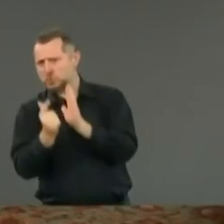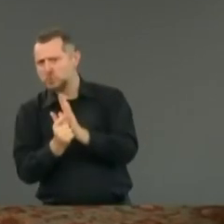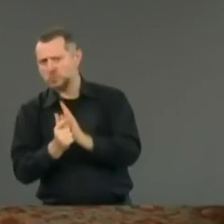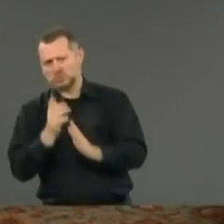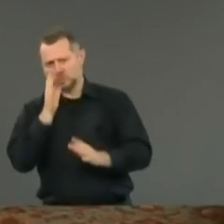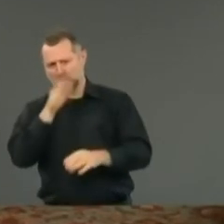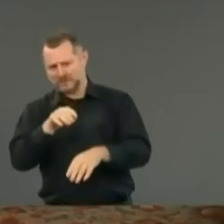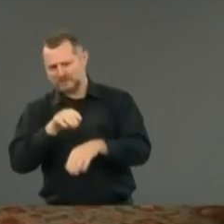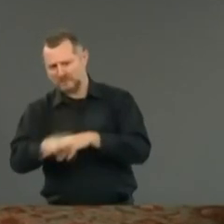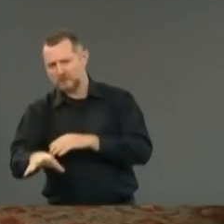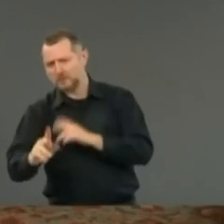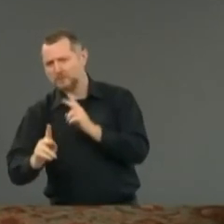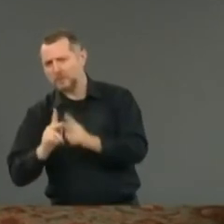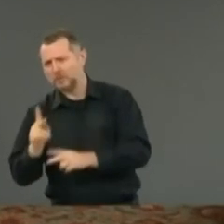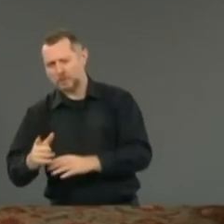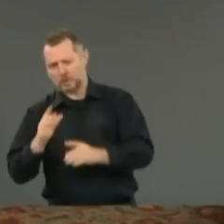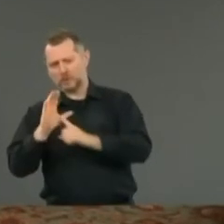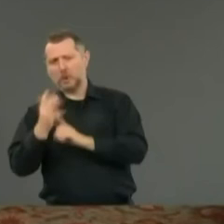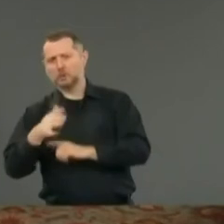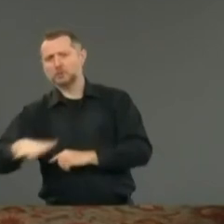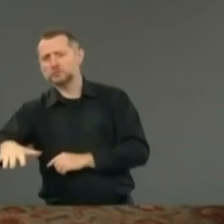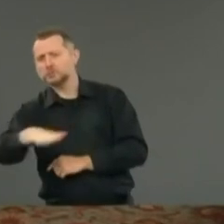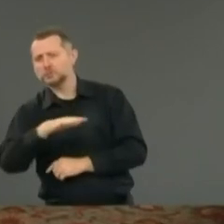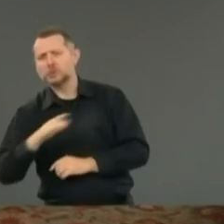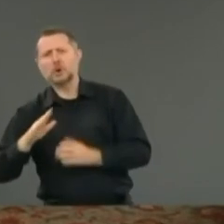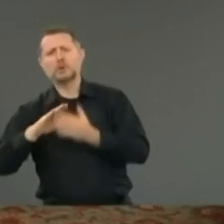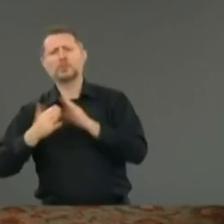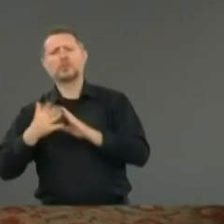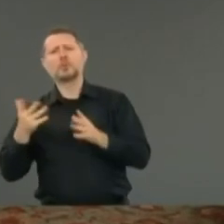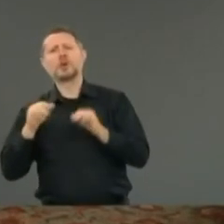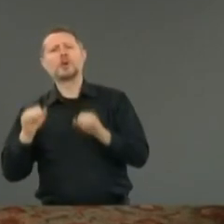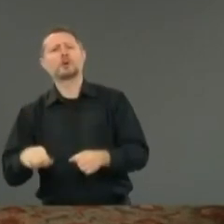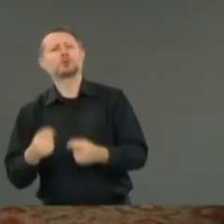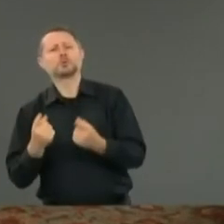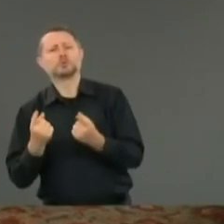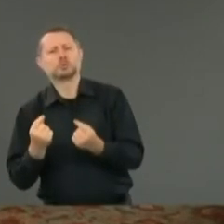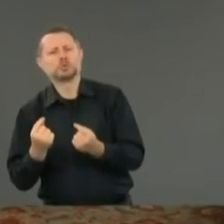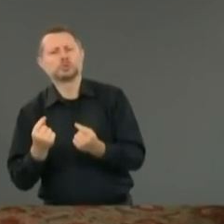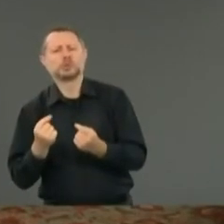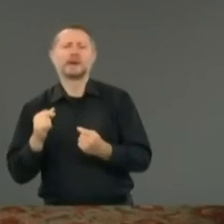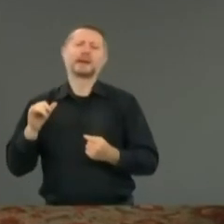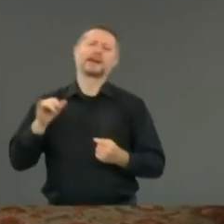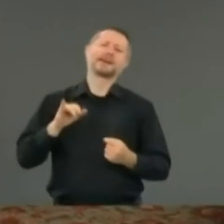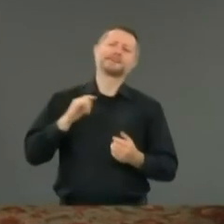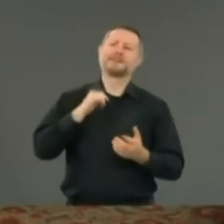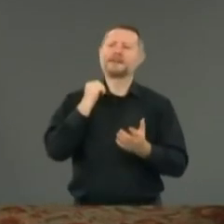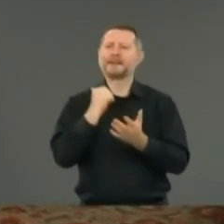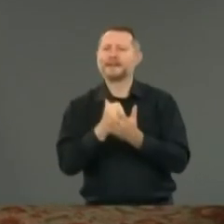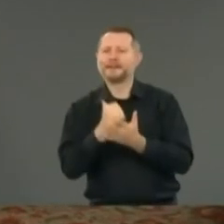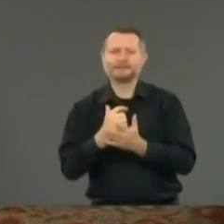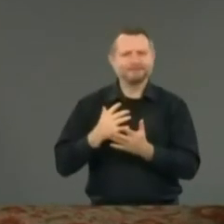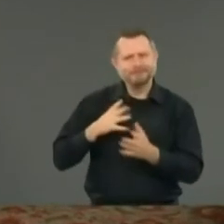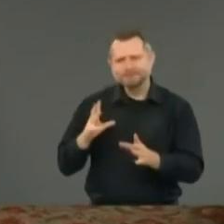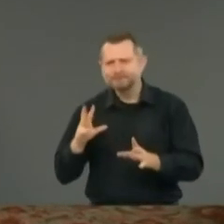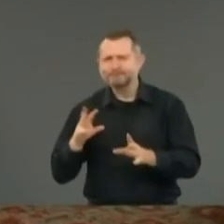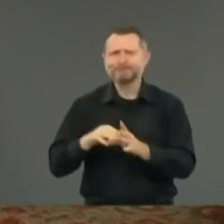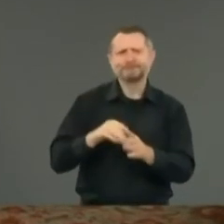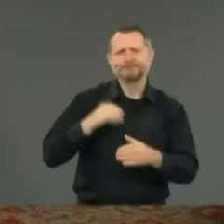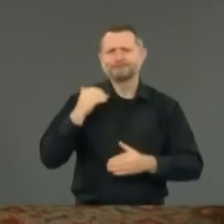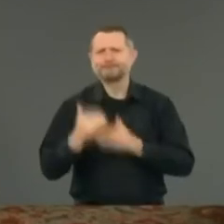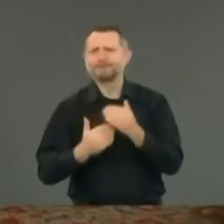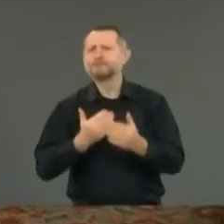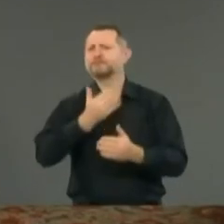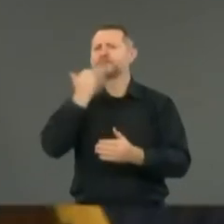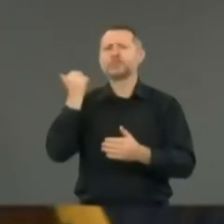but is there something that the community can do from their end to kind of like in any interpersonal relationship to sort of help things along?